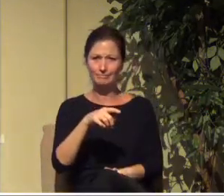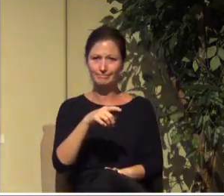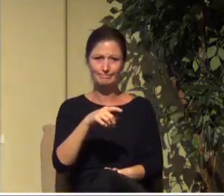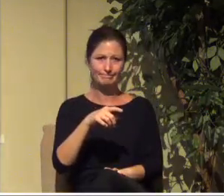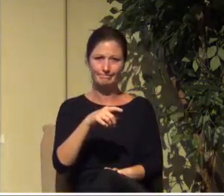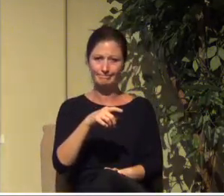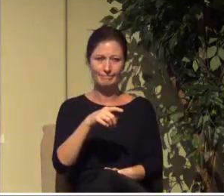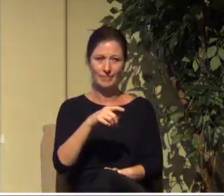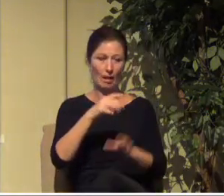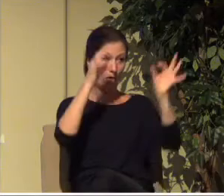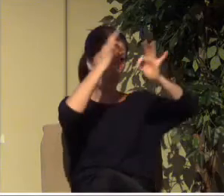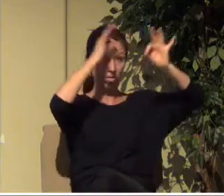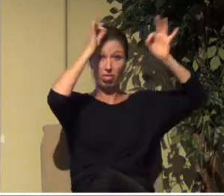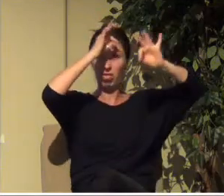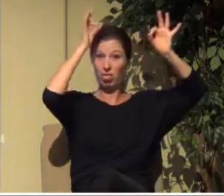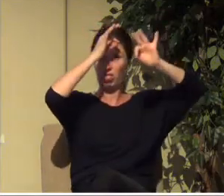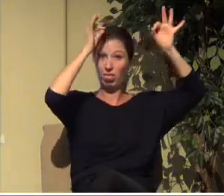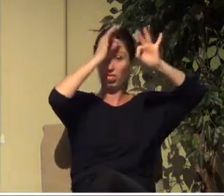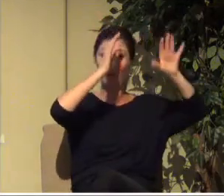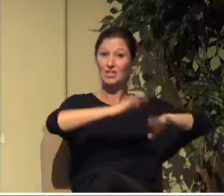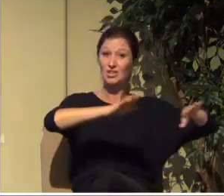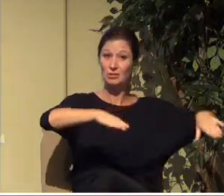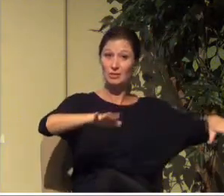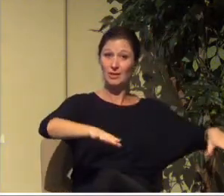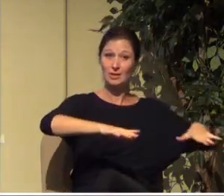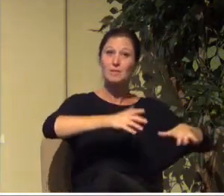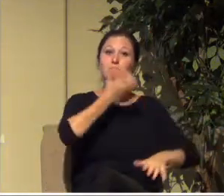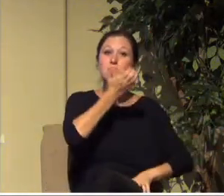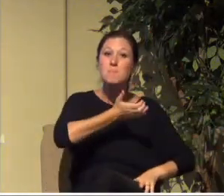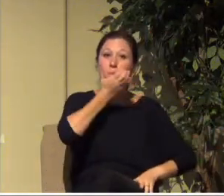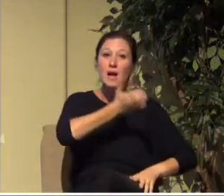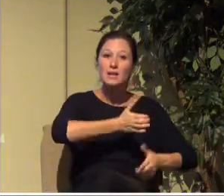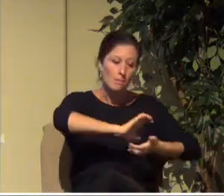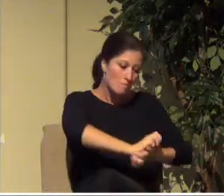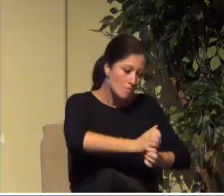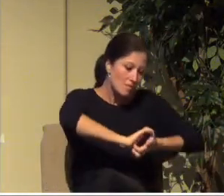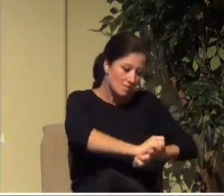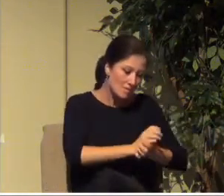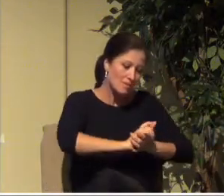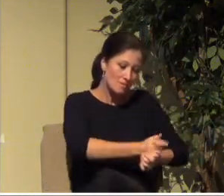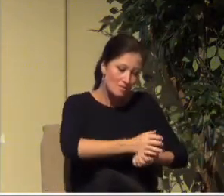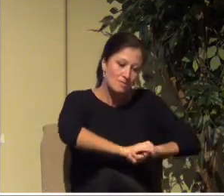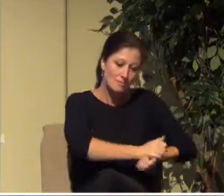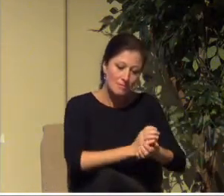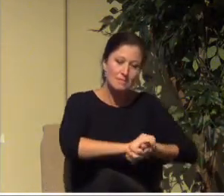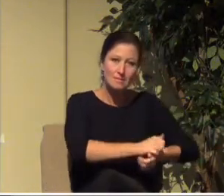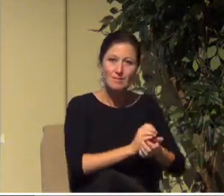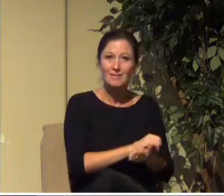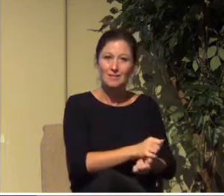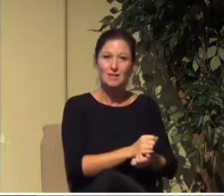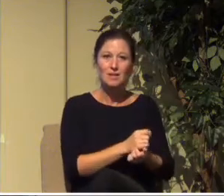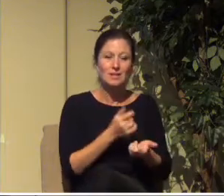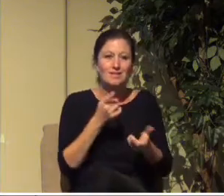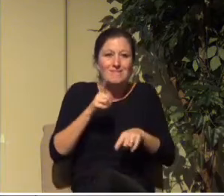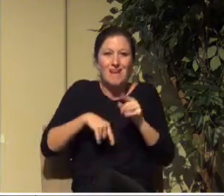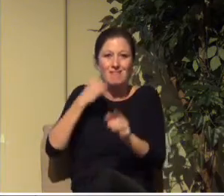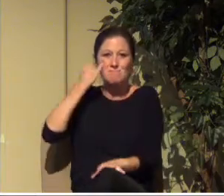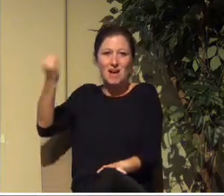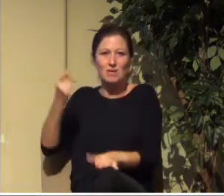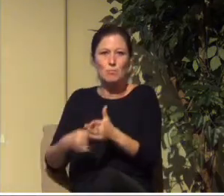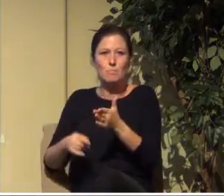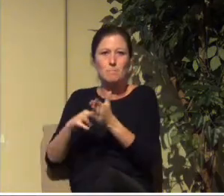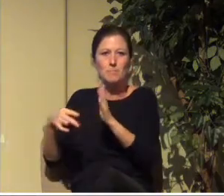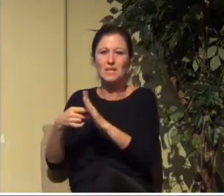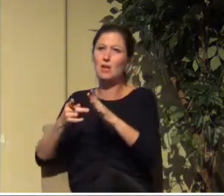wants to go on making mud pies in the slum because he cannot imagine what is meant by the offer of a holiday